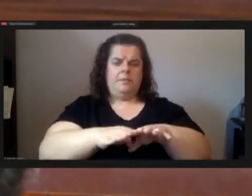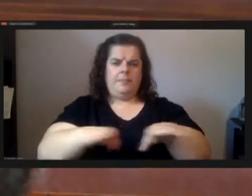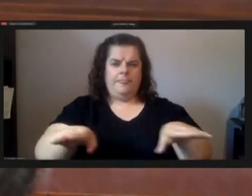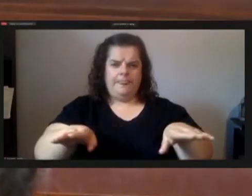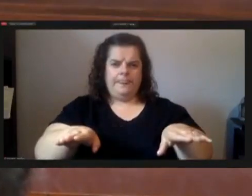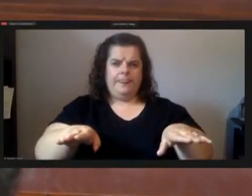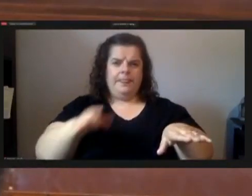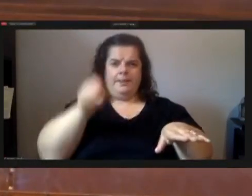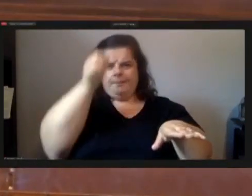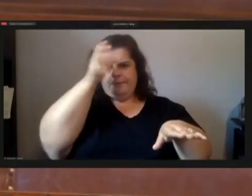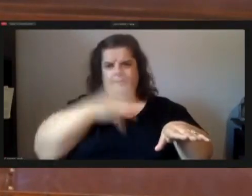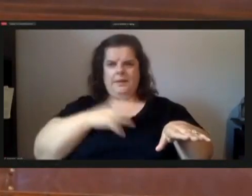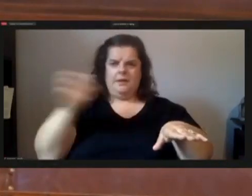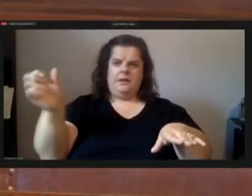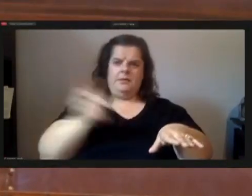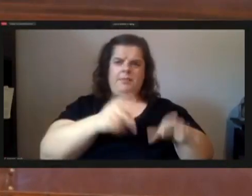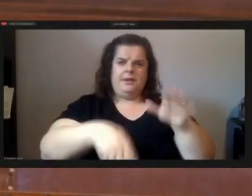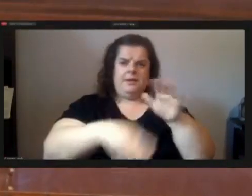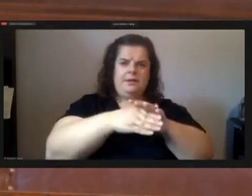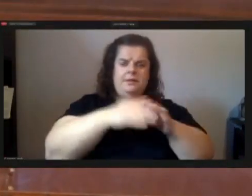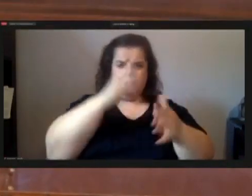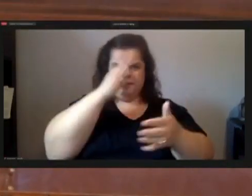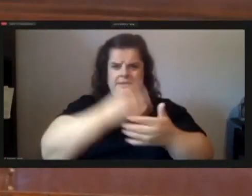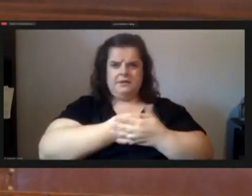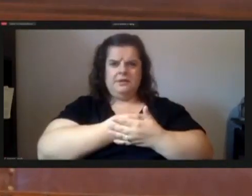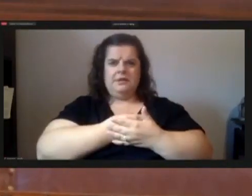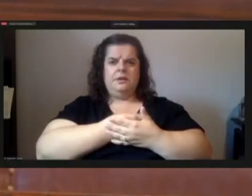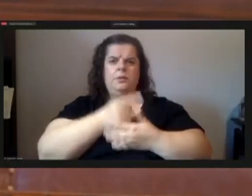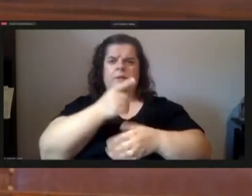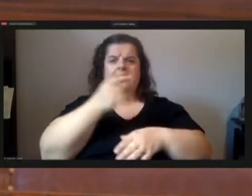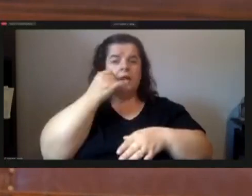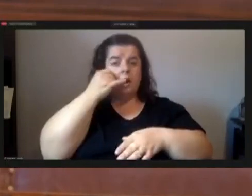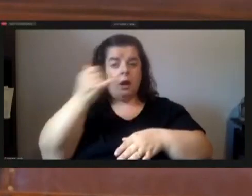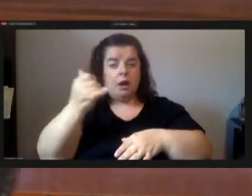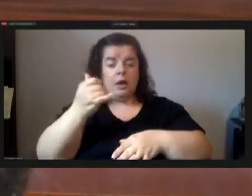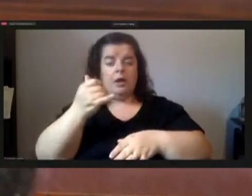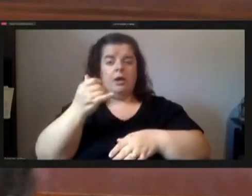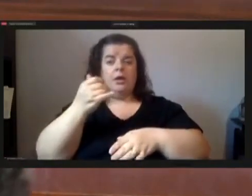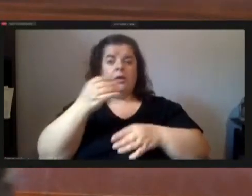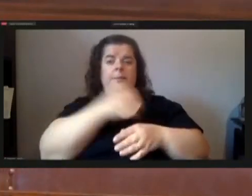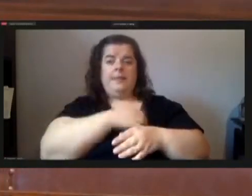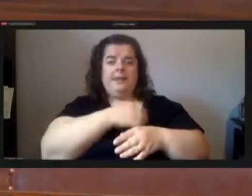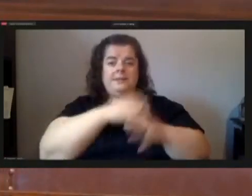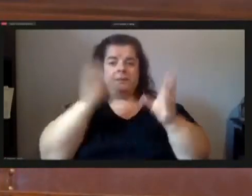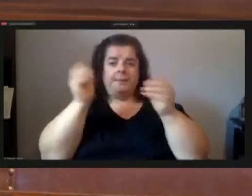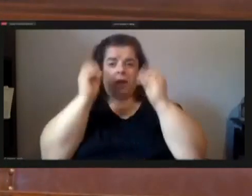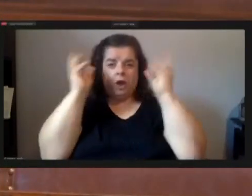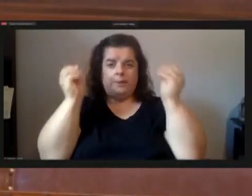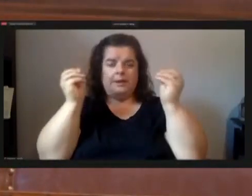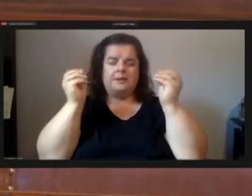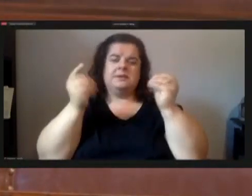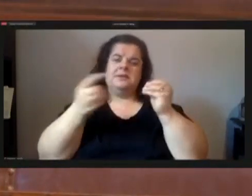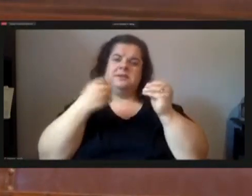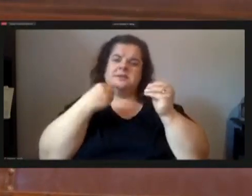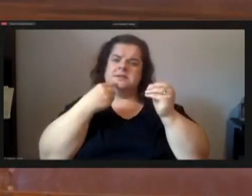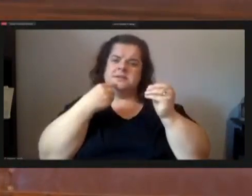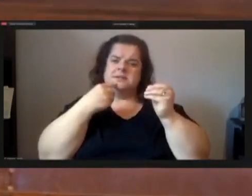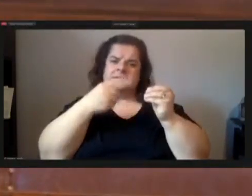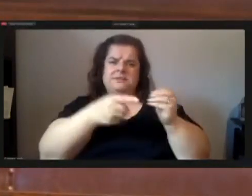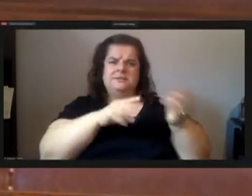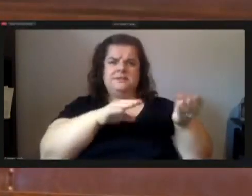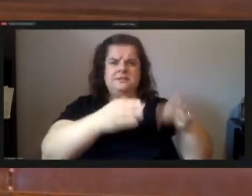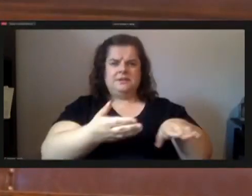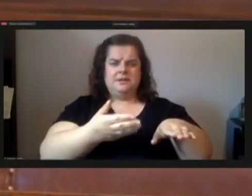and kicked my son to death when they called the the paramedics and the police came they said he's dead the